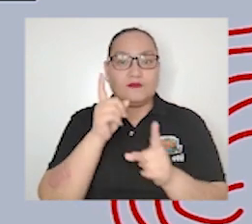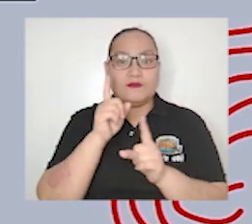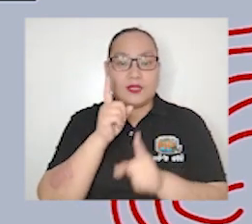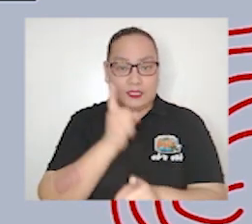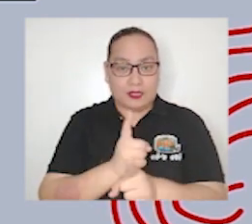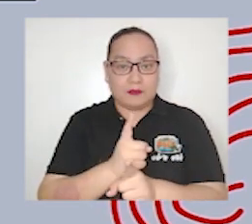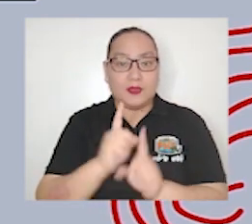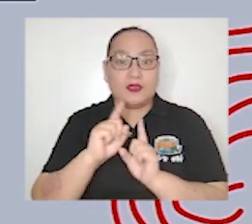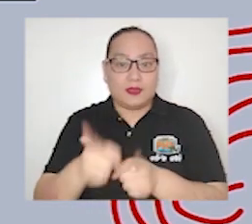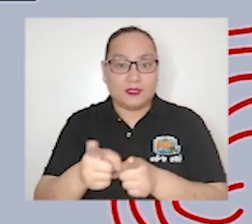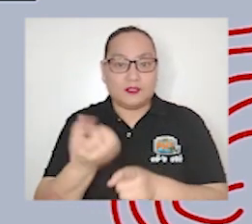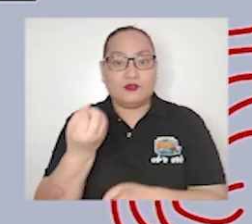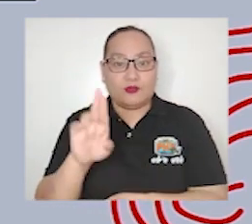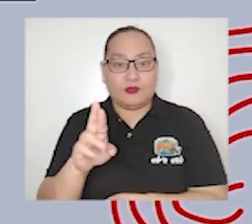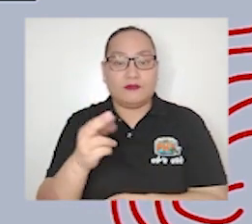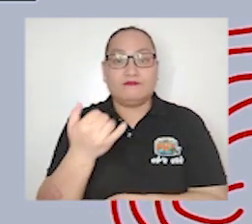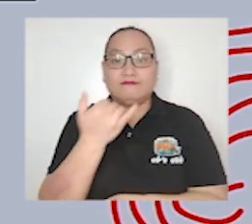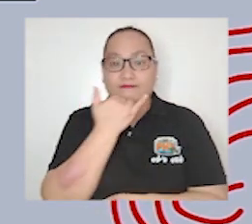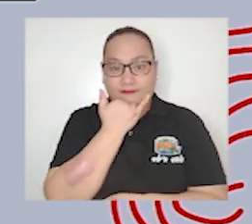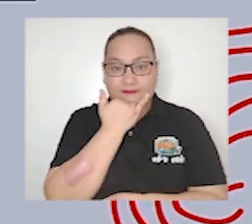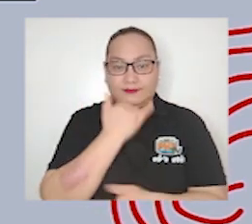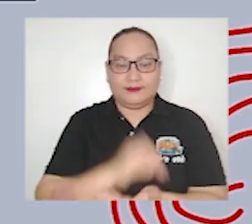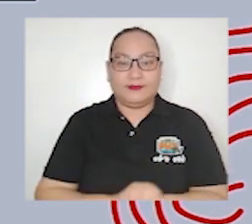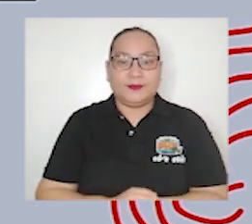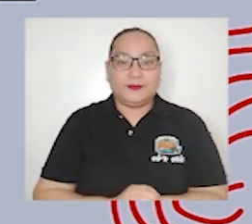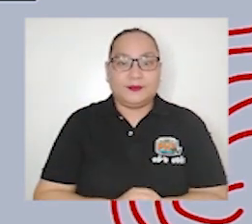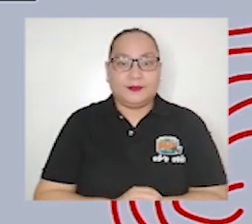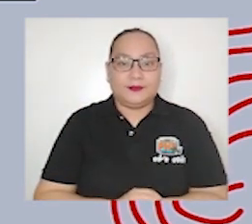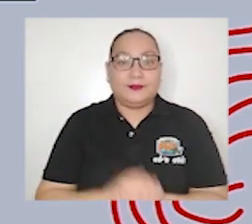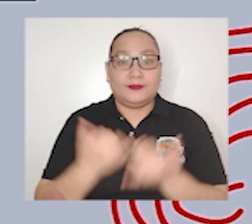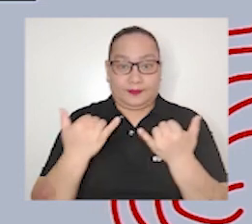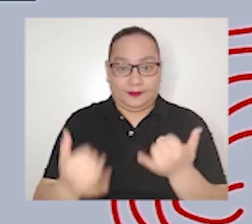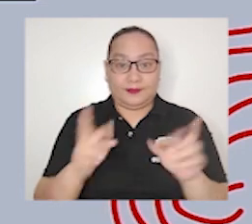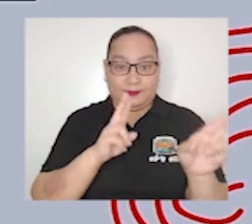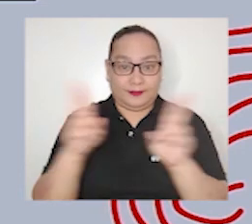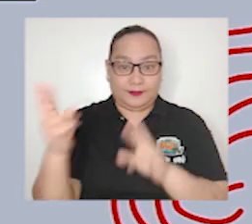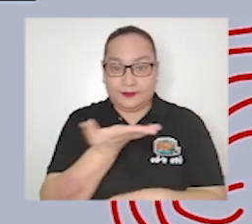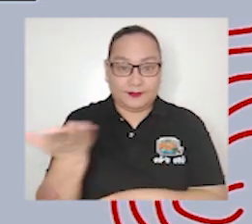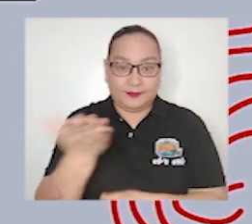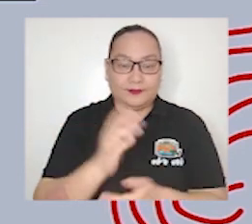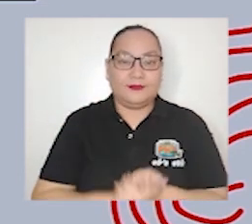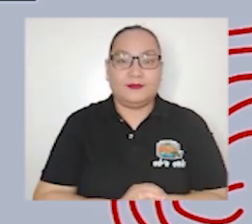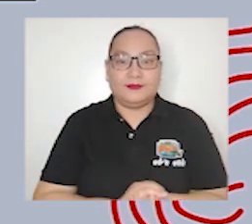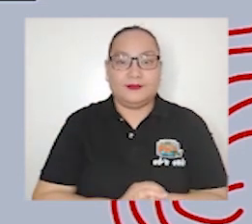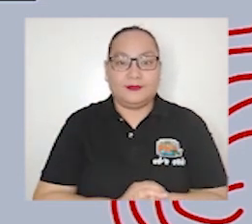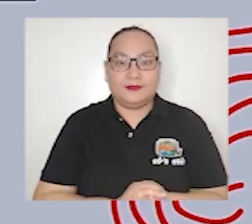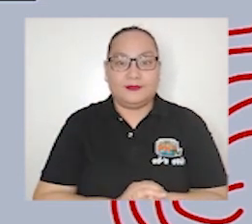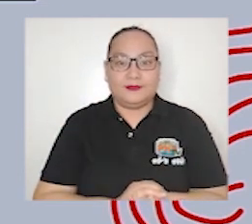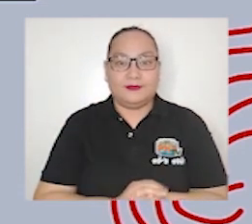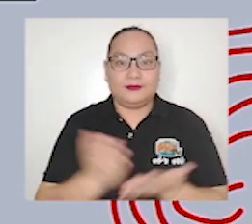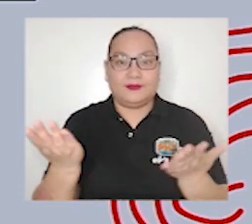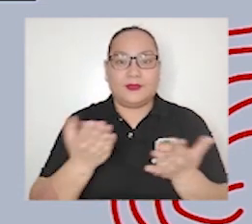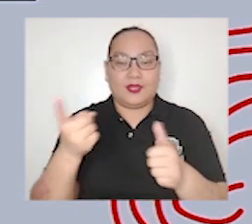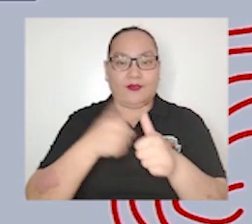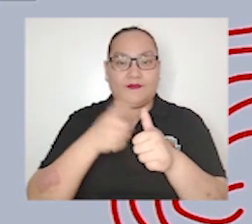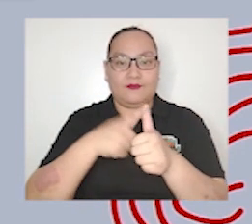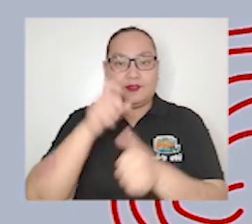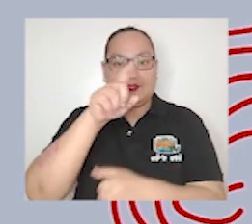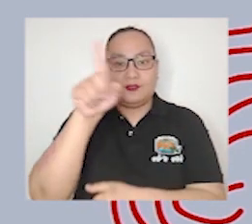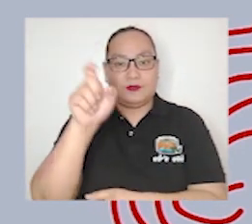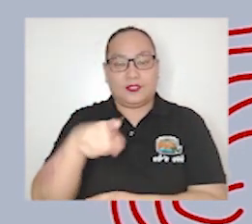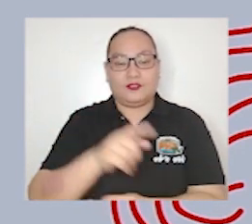are correct or not now are you ready here is the first